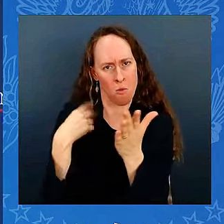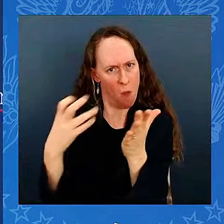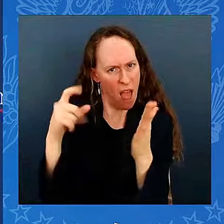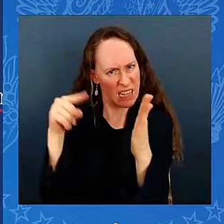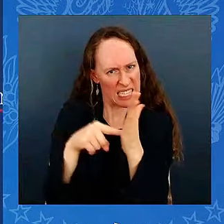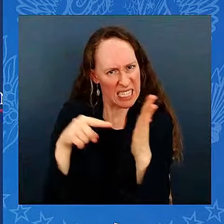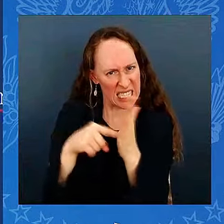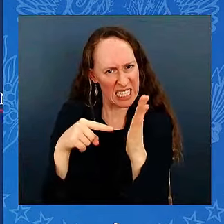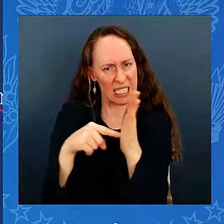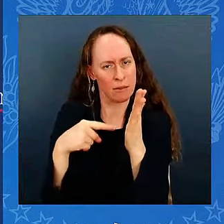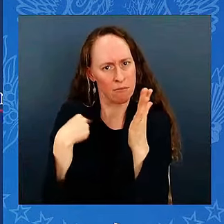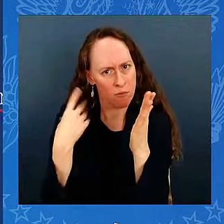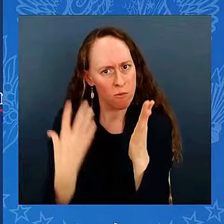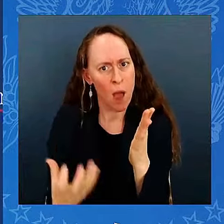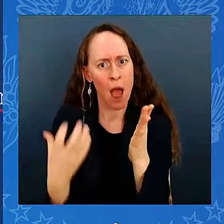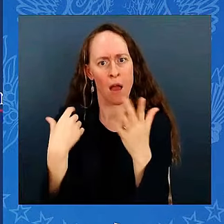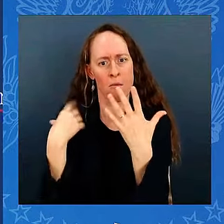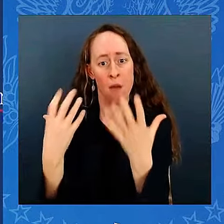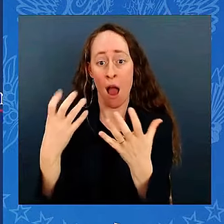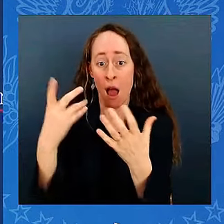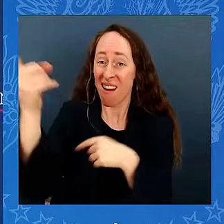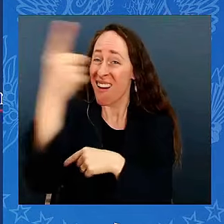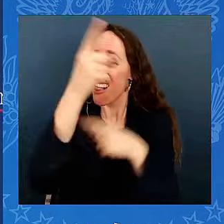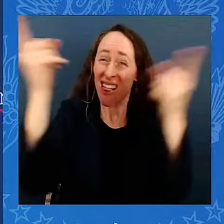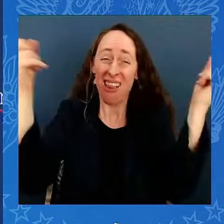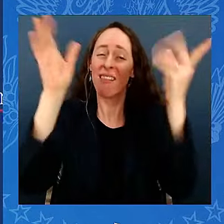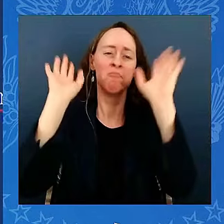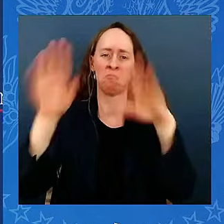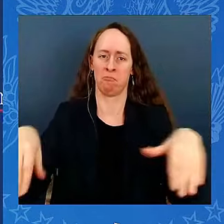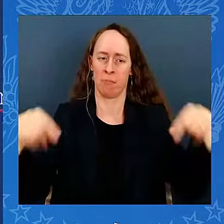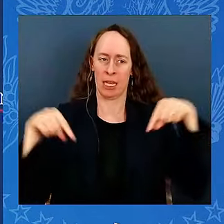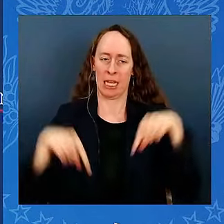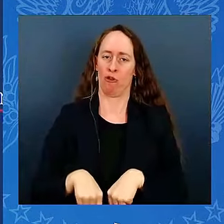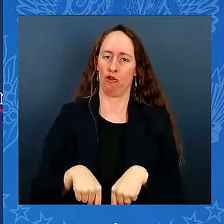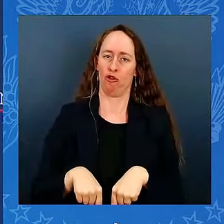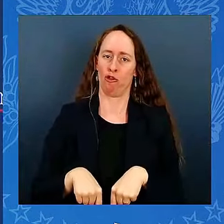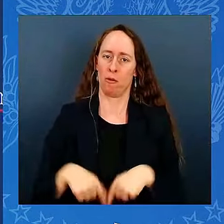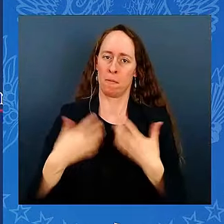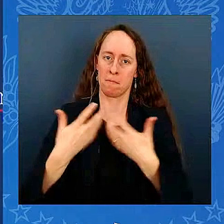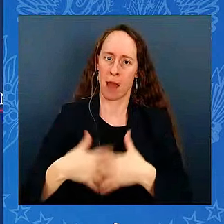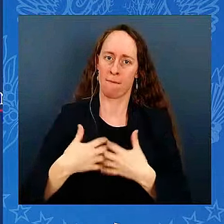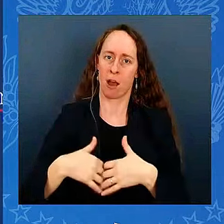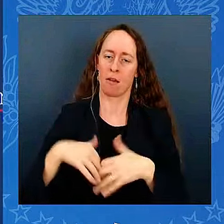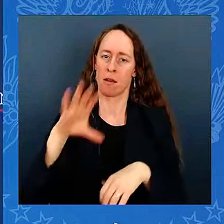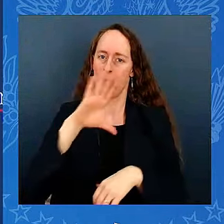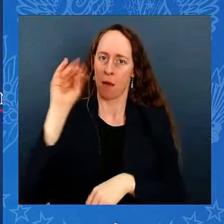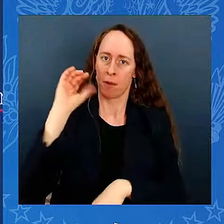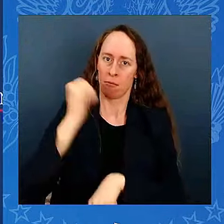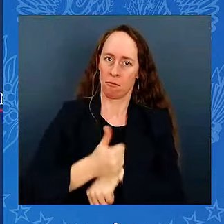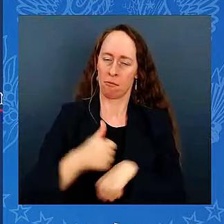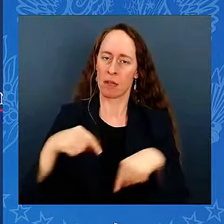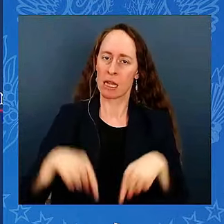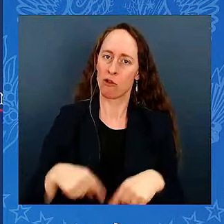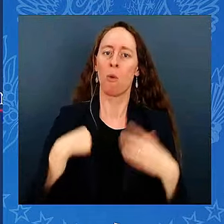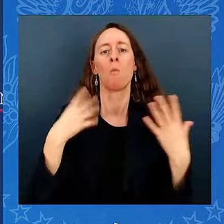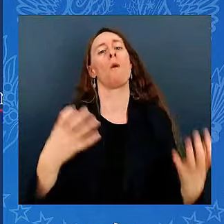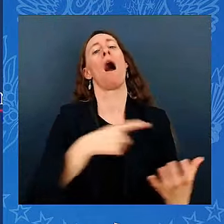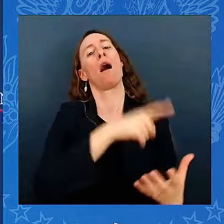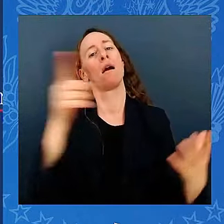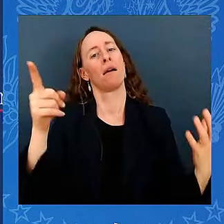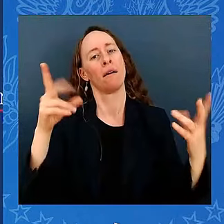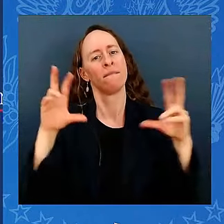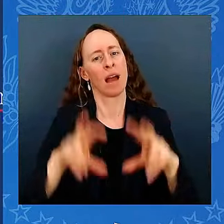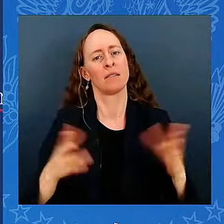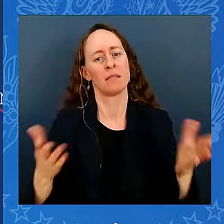As a result, private companies from around the world are now investing tens of billions of dollars to build new